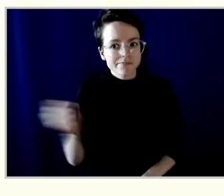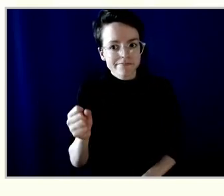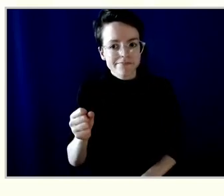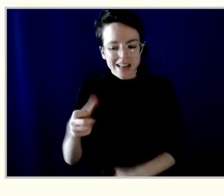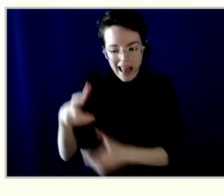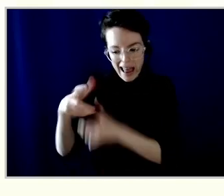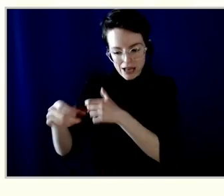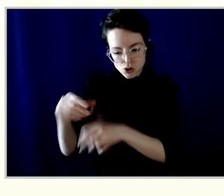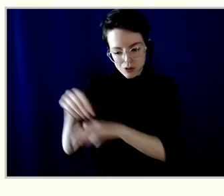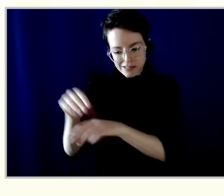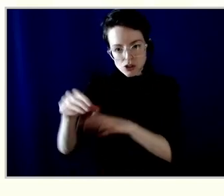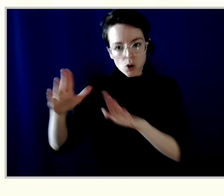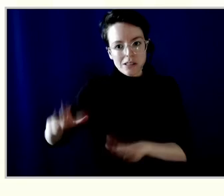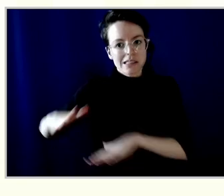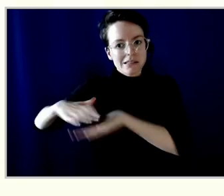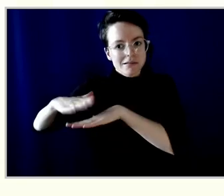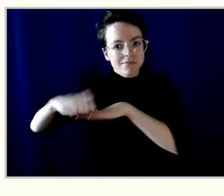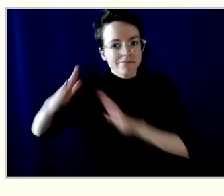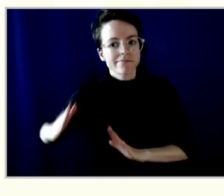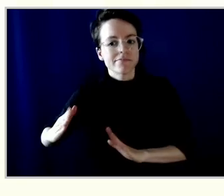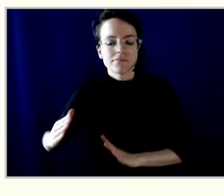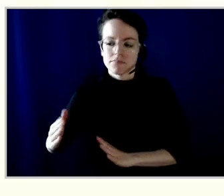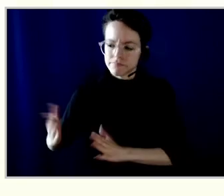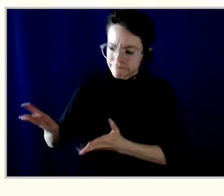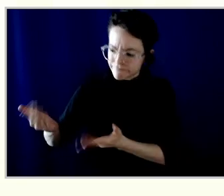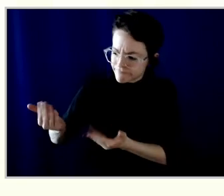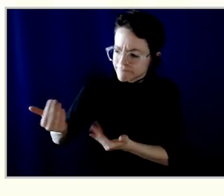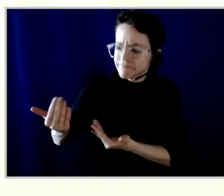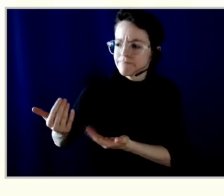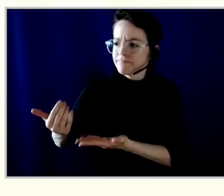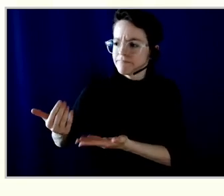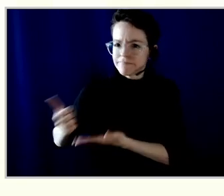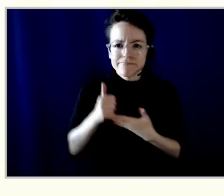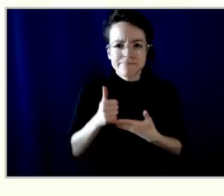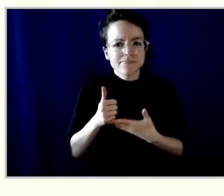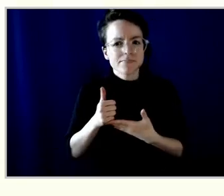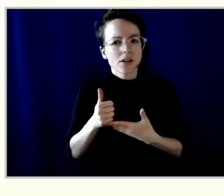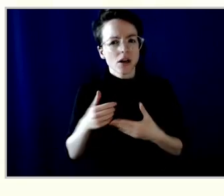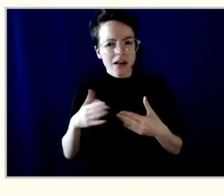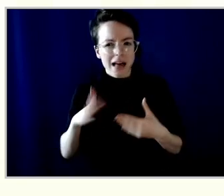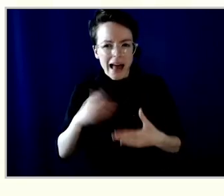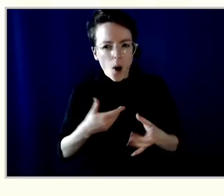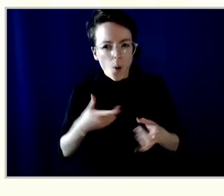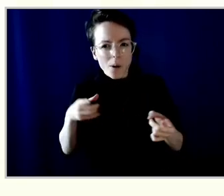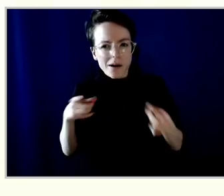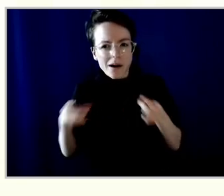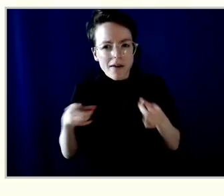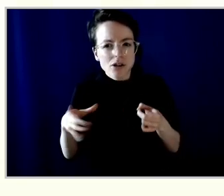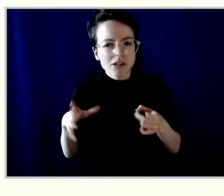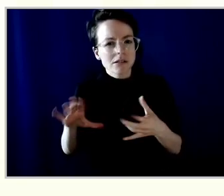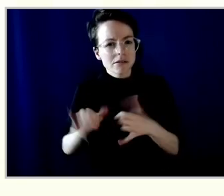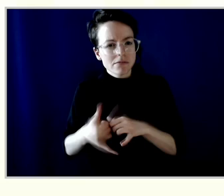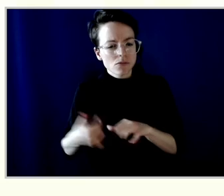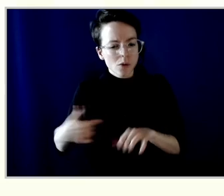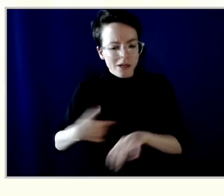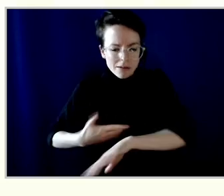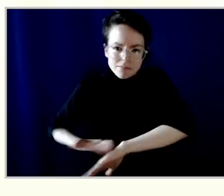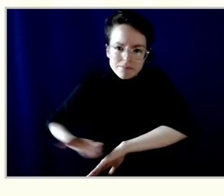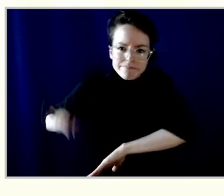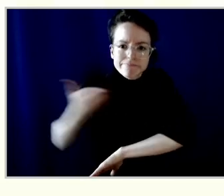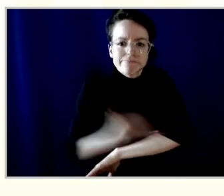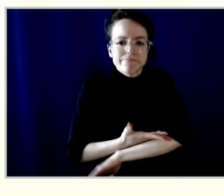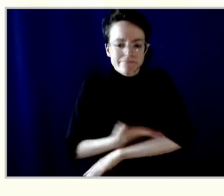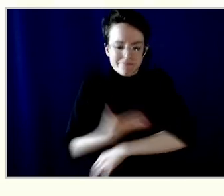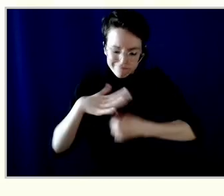how we can improve our governance to be expressly anti-racist. We have the results of that report with management.